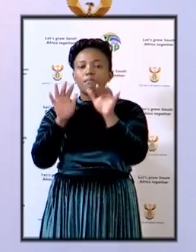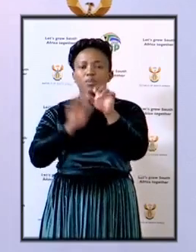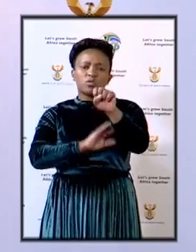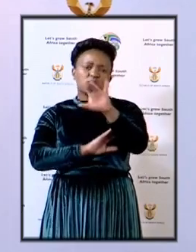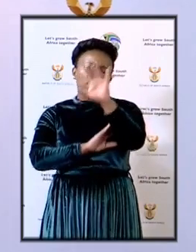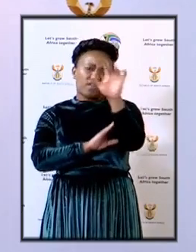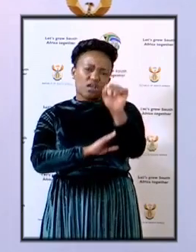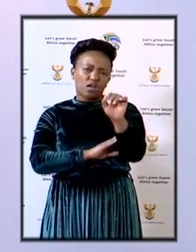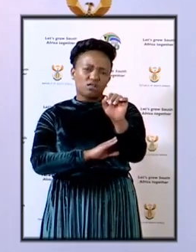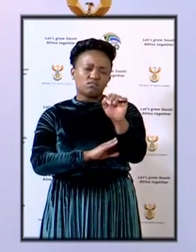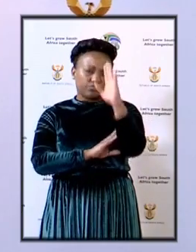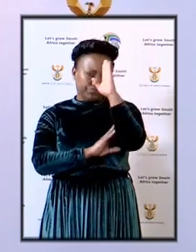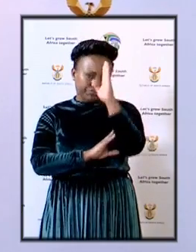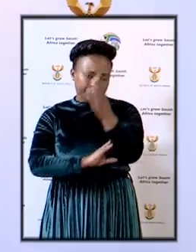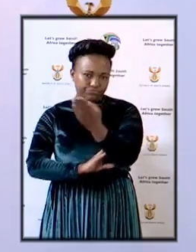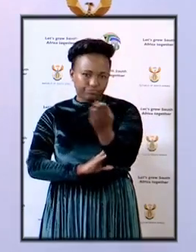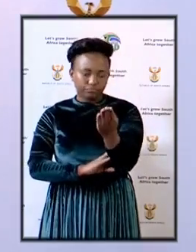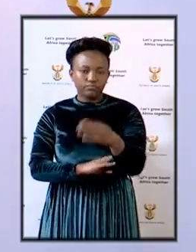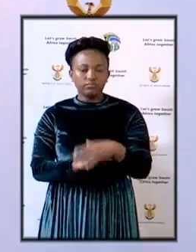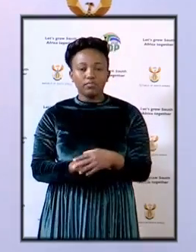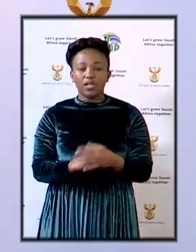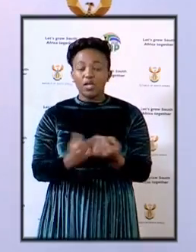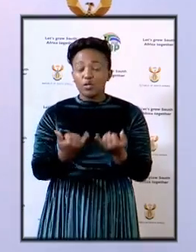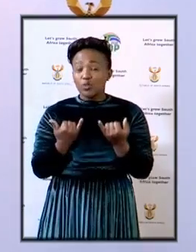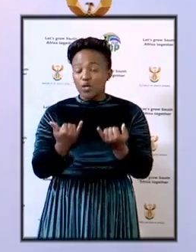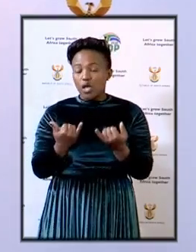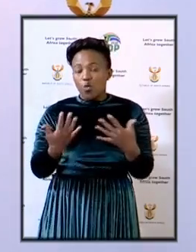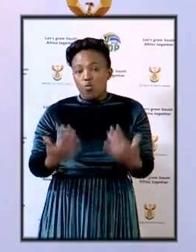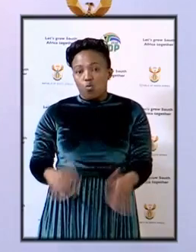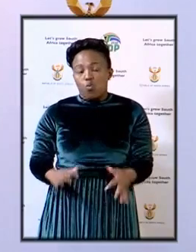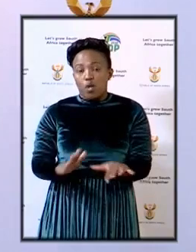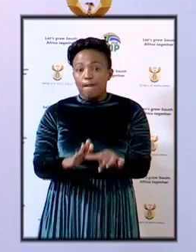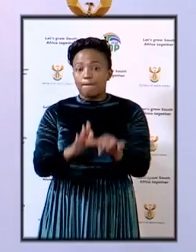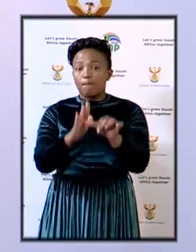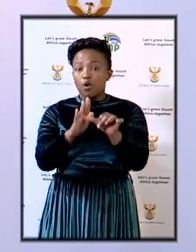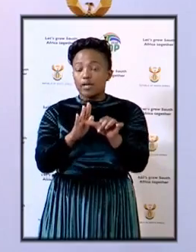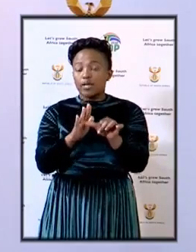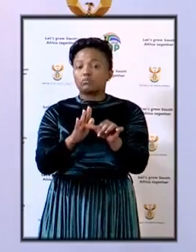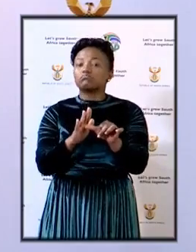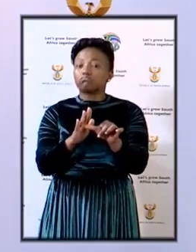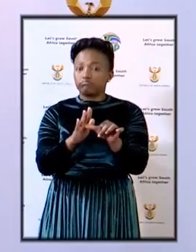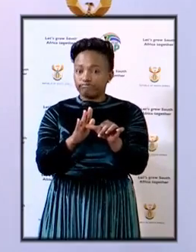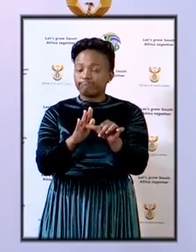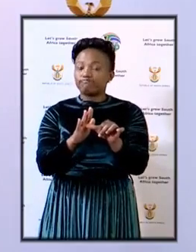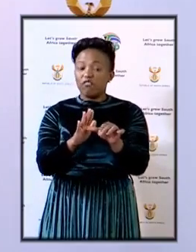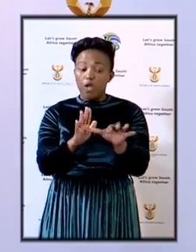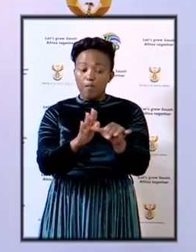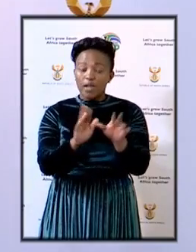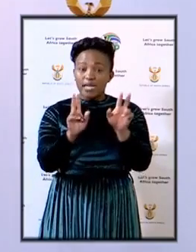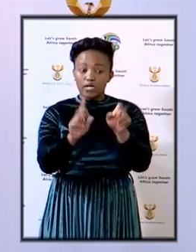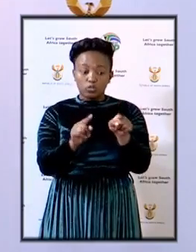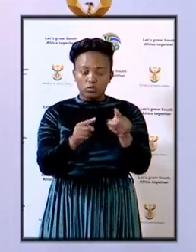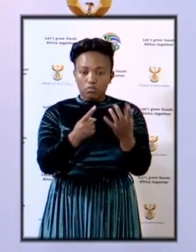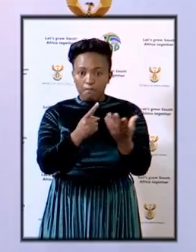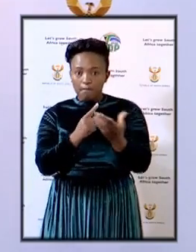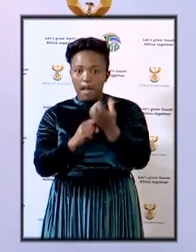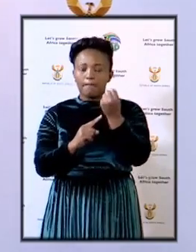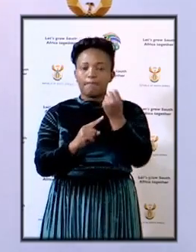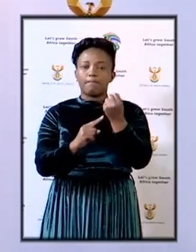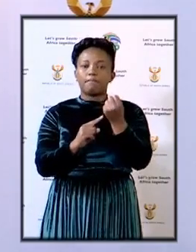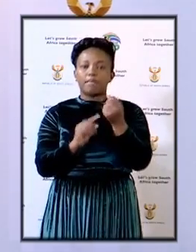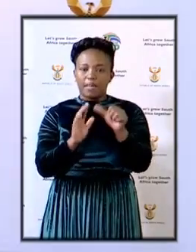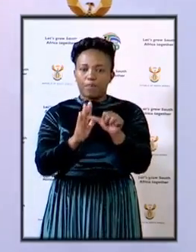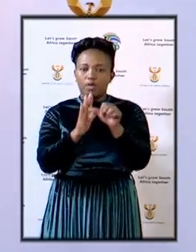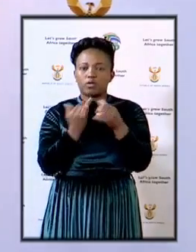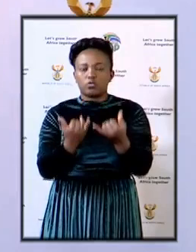people of South Africa. Today marks a really important step in the progression of this particular matter, and I'm not going to deal with the